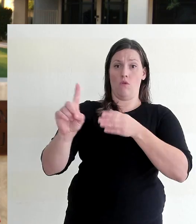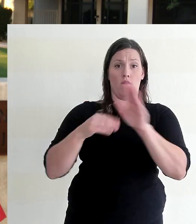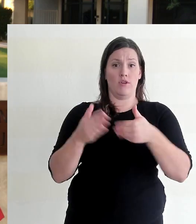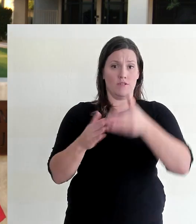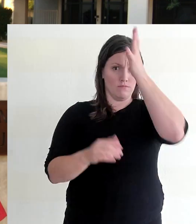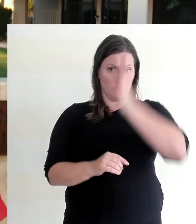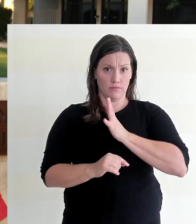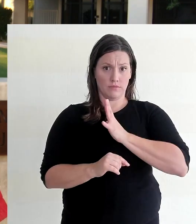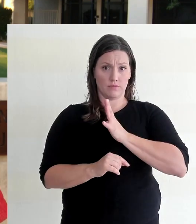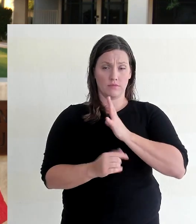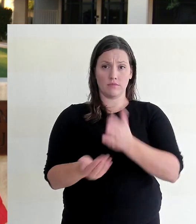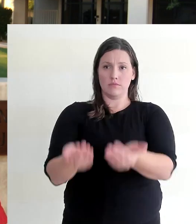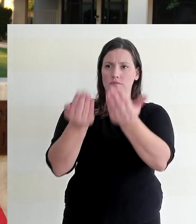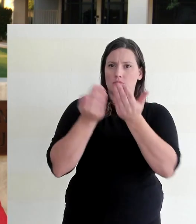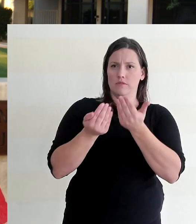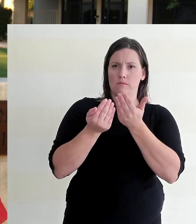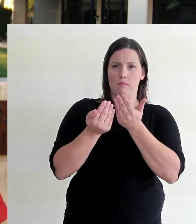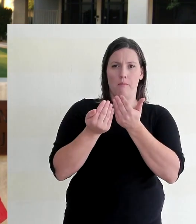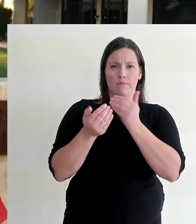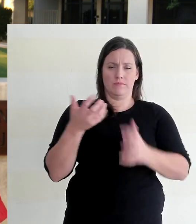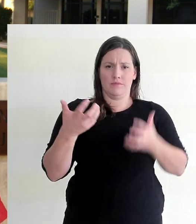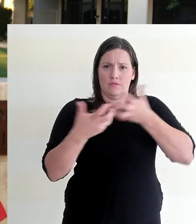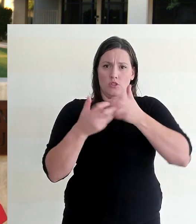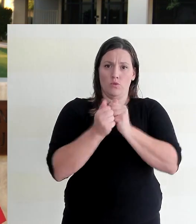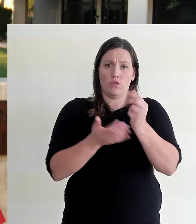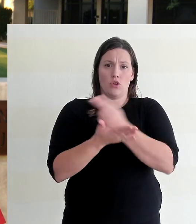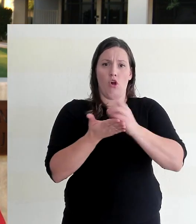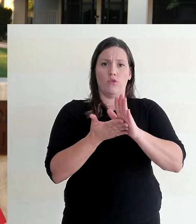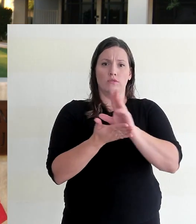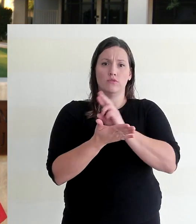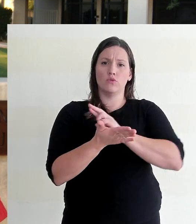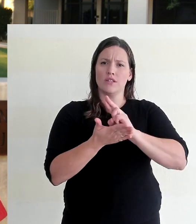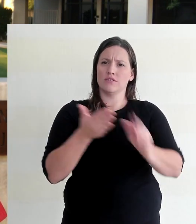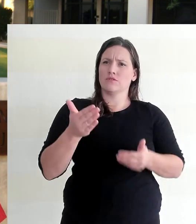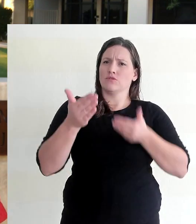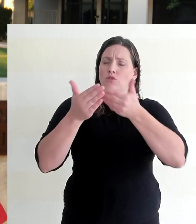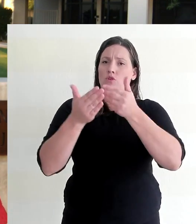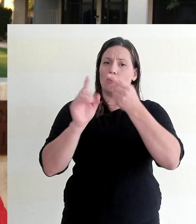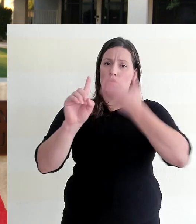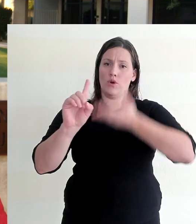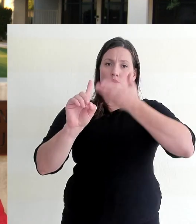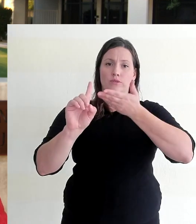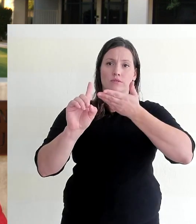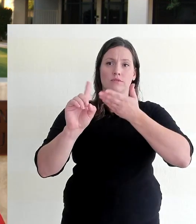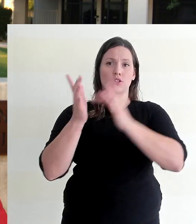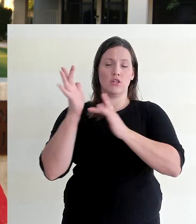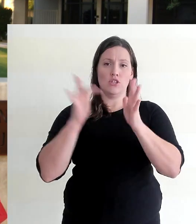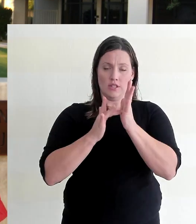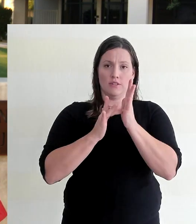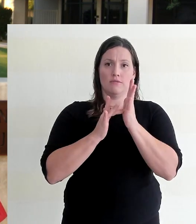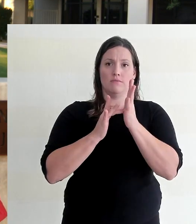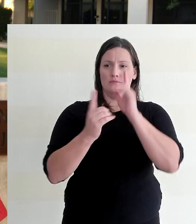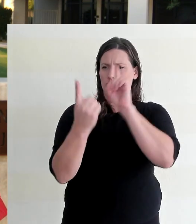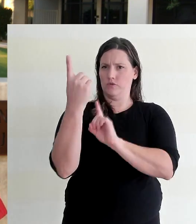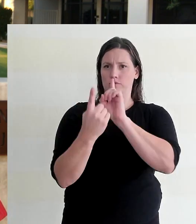of the righteous made perfect. We come near to Jesus, the mediator of the New Testament,